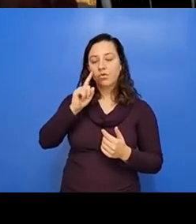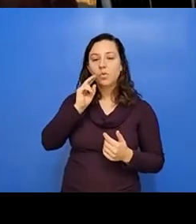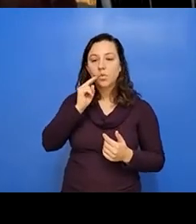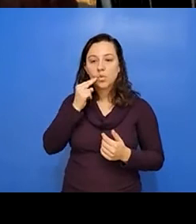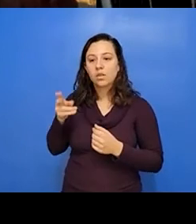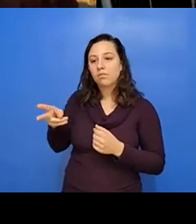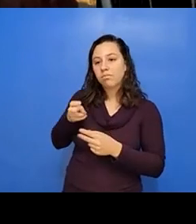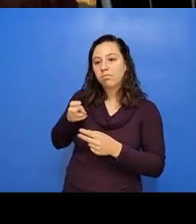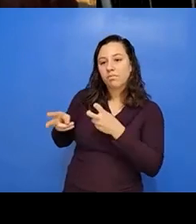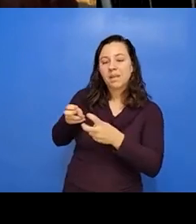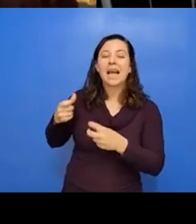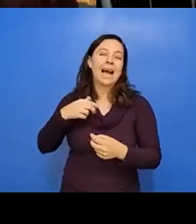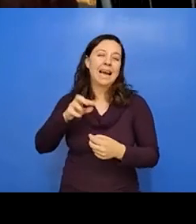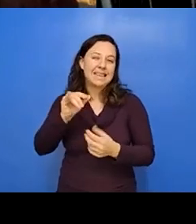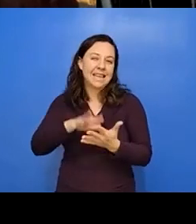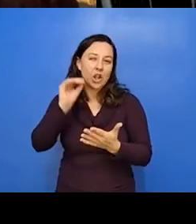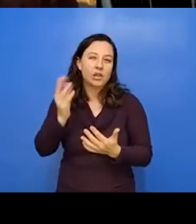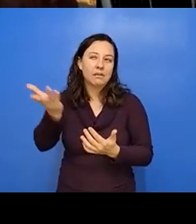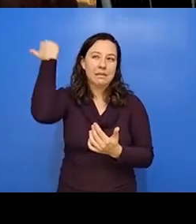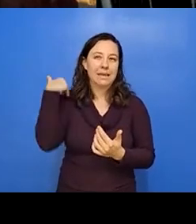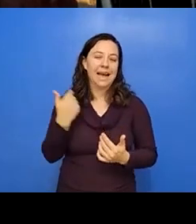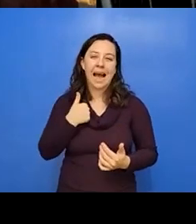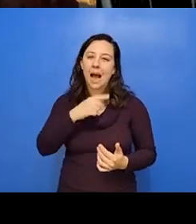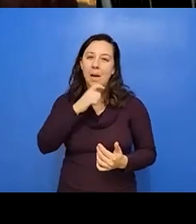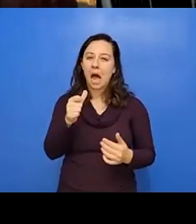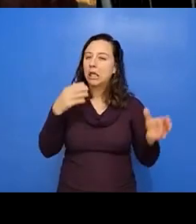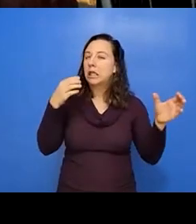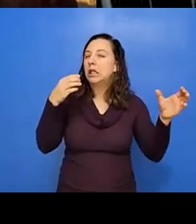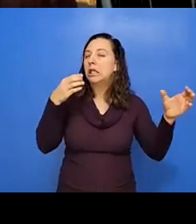about it once. I don't know it very well, but that's, I'm glad you brought that up.